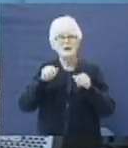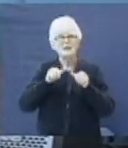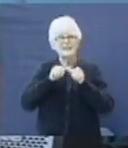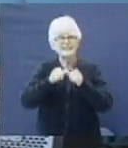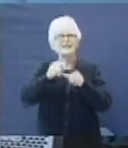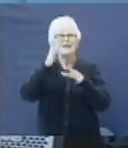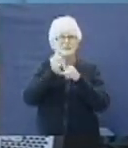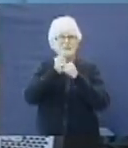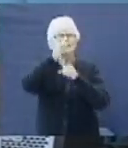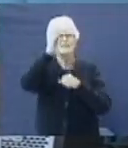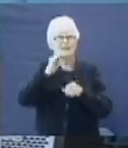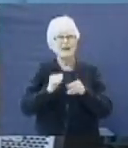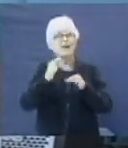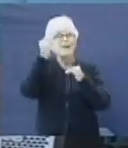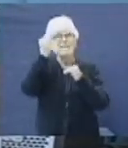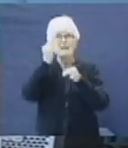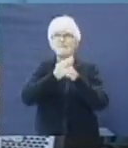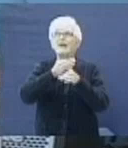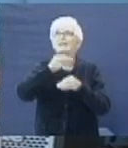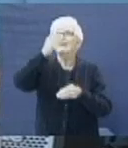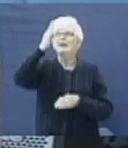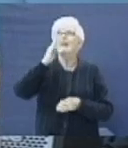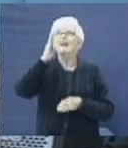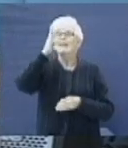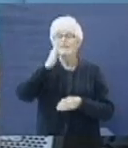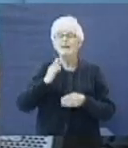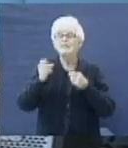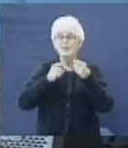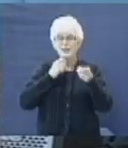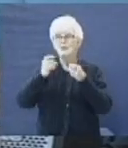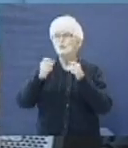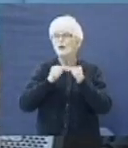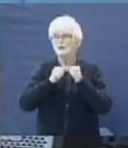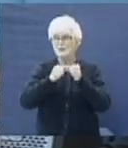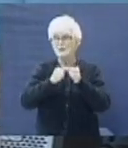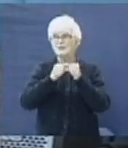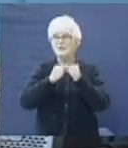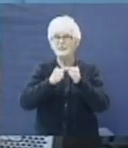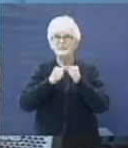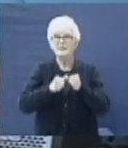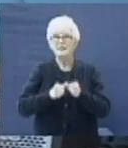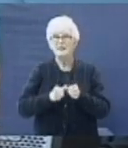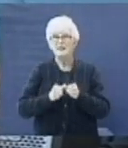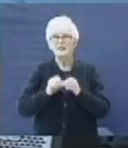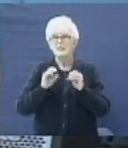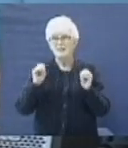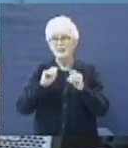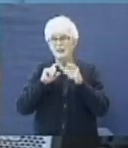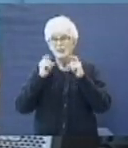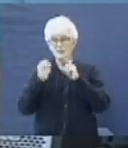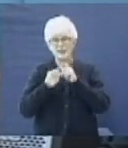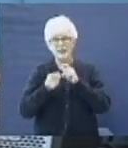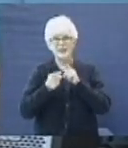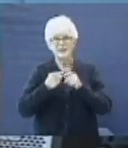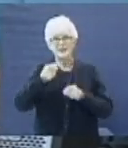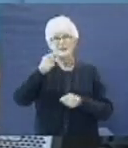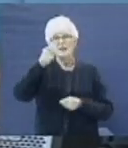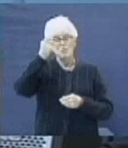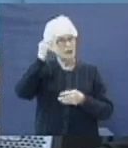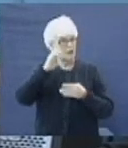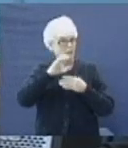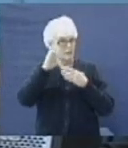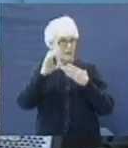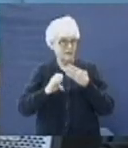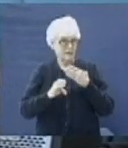and put our faith in God. God's still in control of every situation. It was the